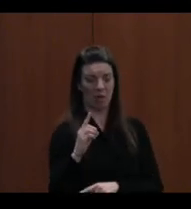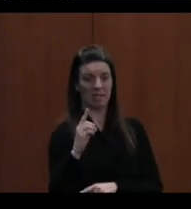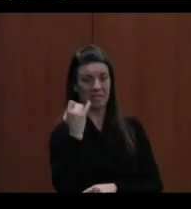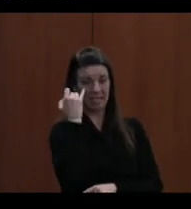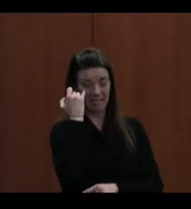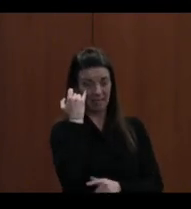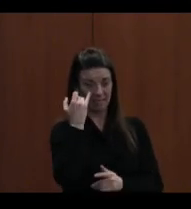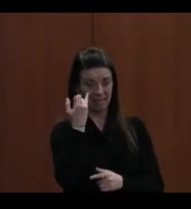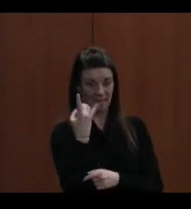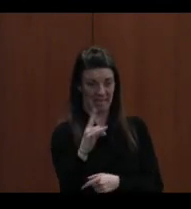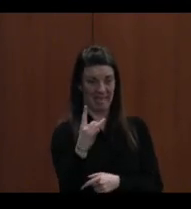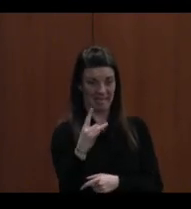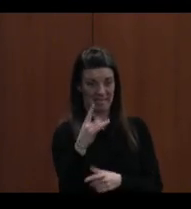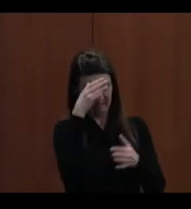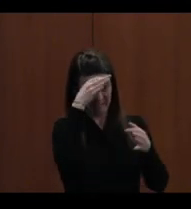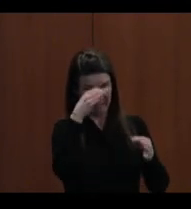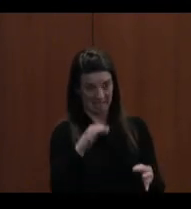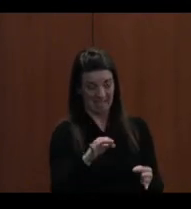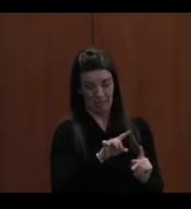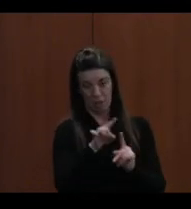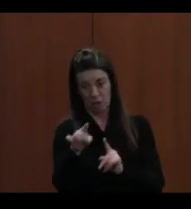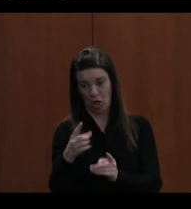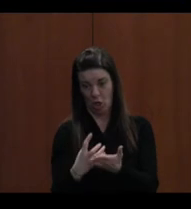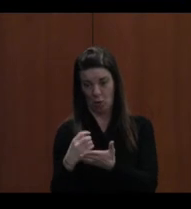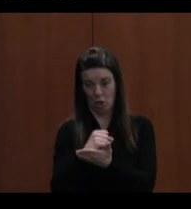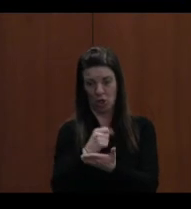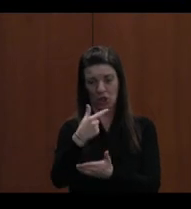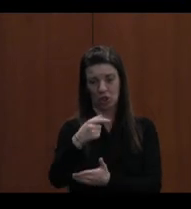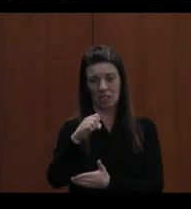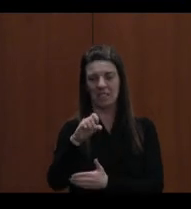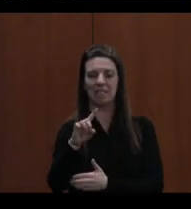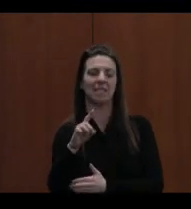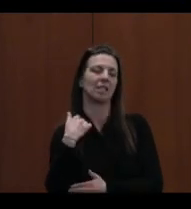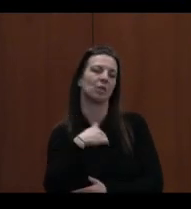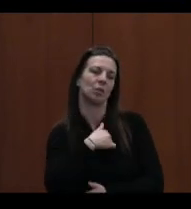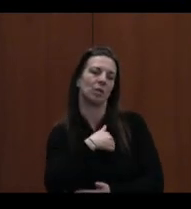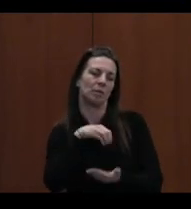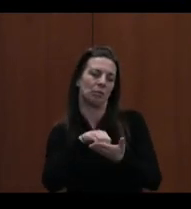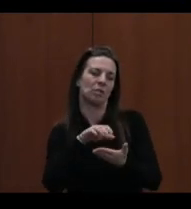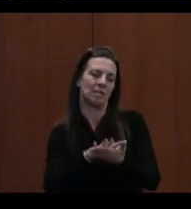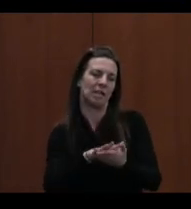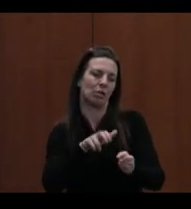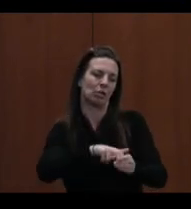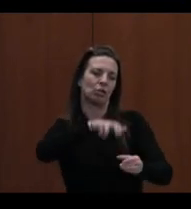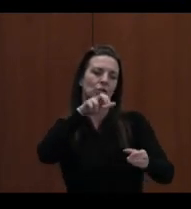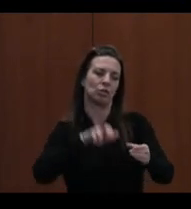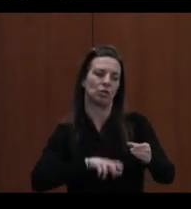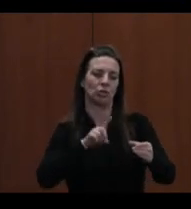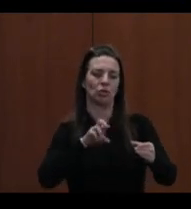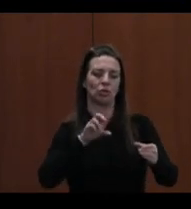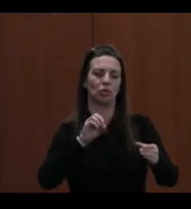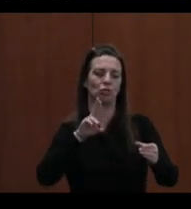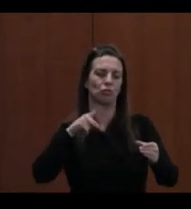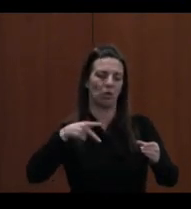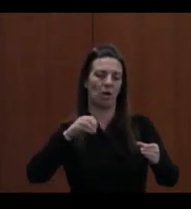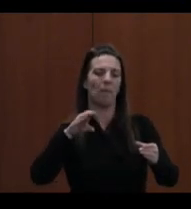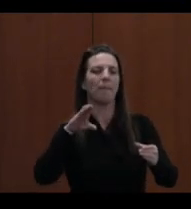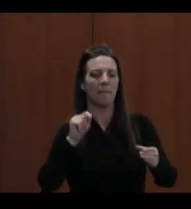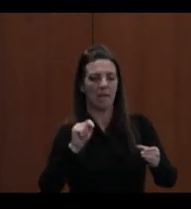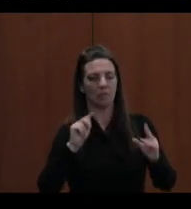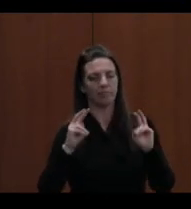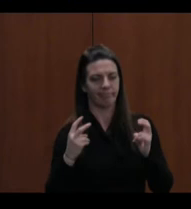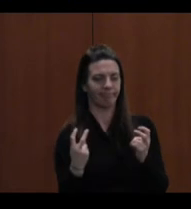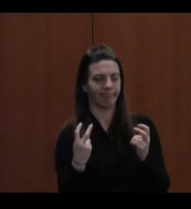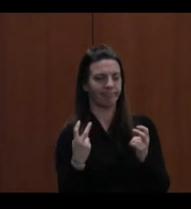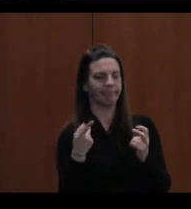earn their GED, that is considered a dropout, even though the student is earning the alternative diploma. So that